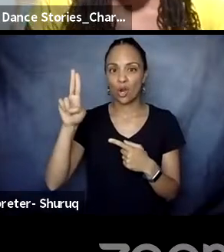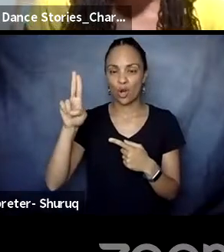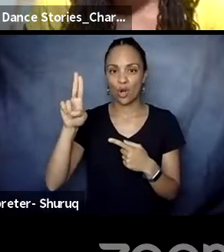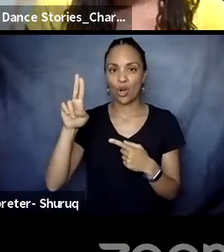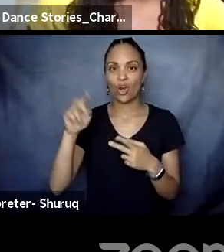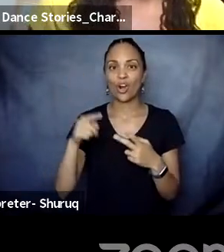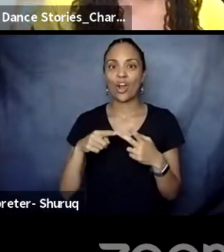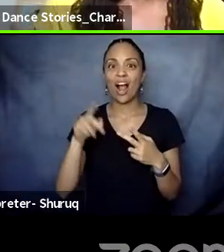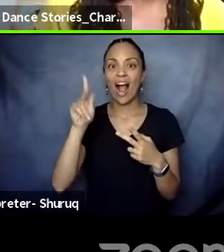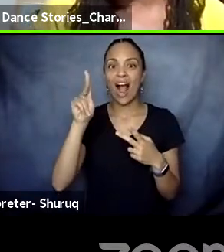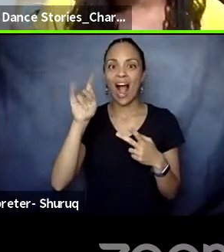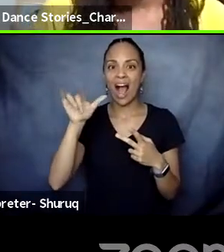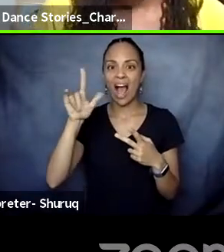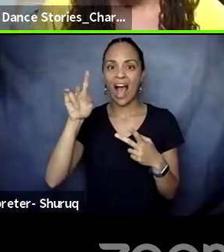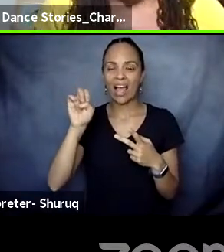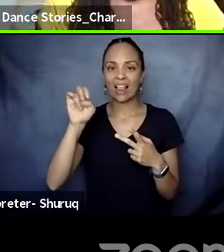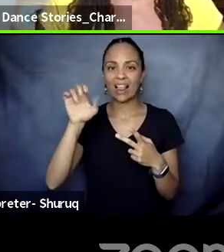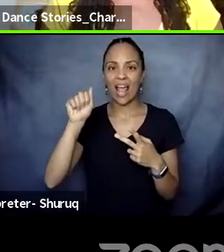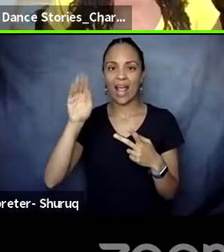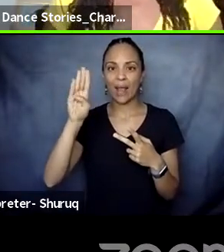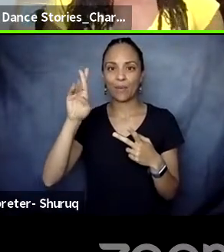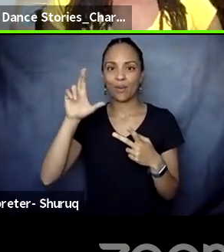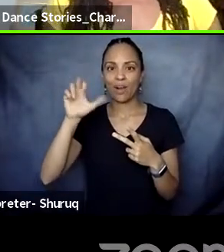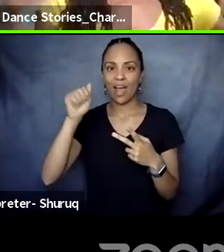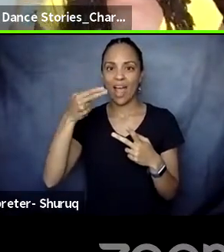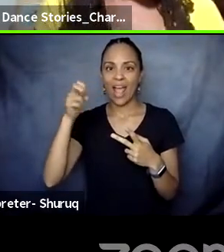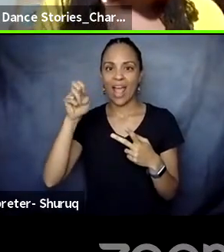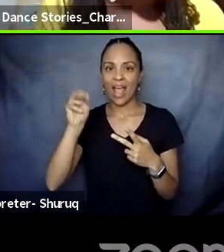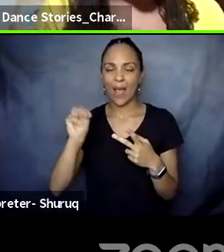Nia Love and Maria Bauman-Morales.